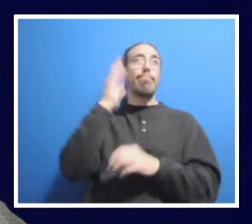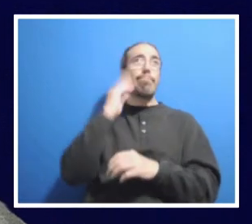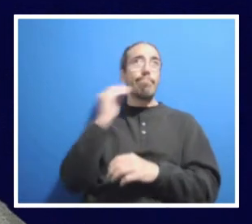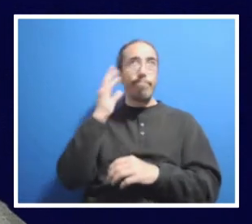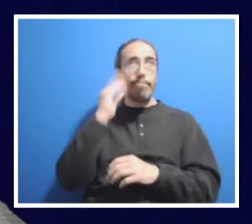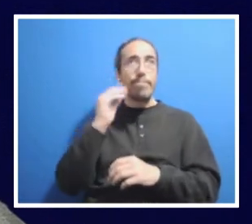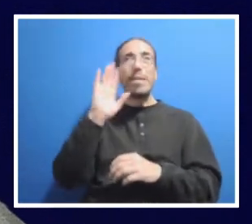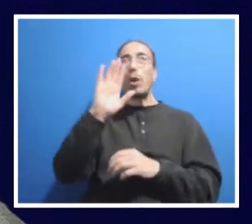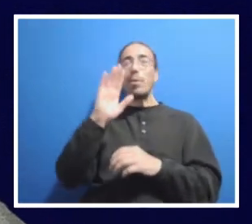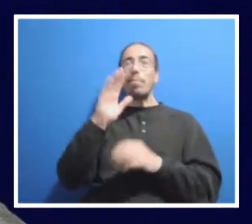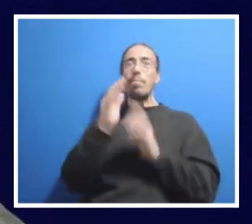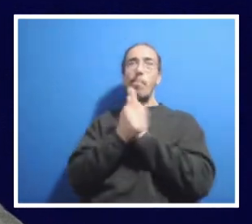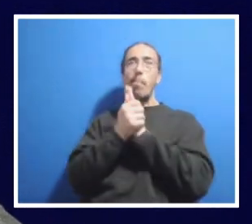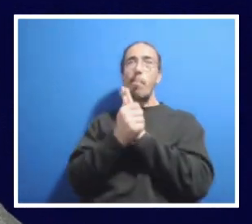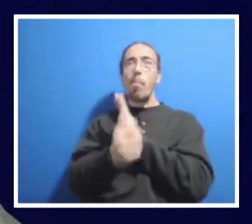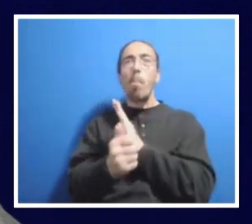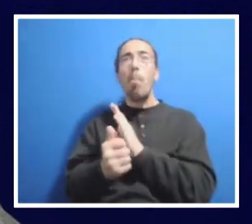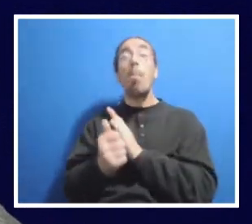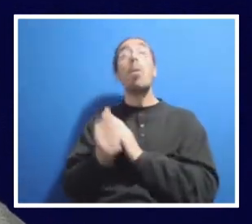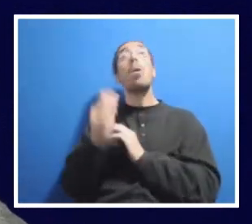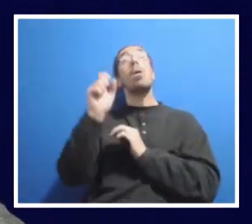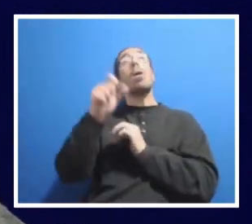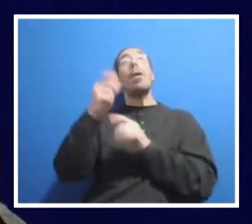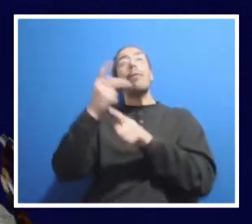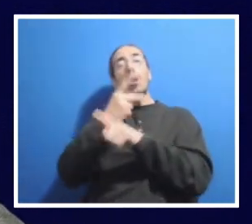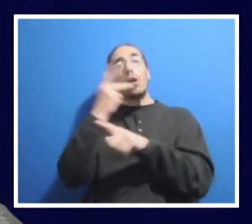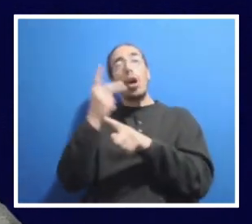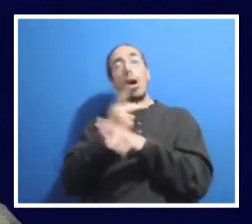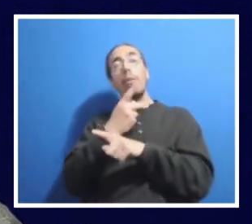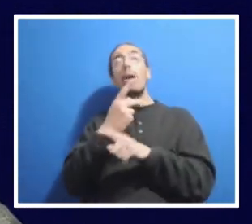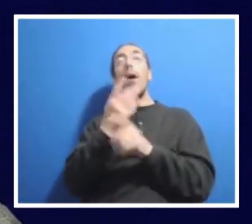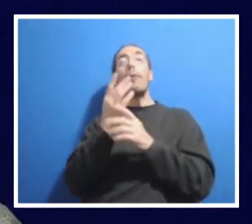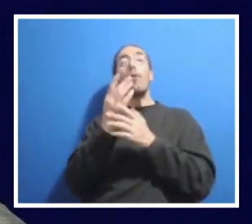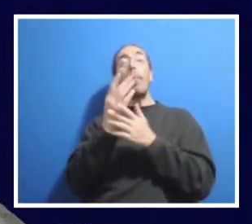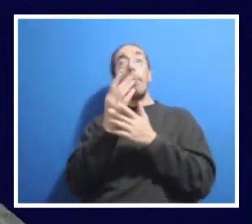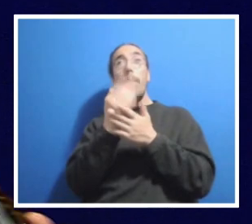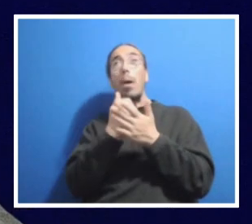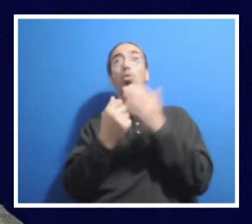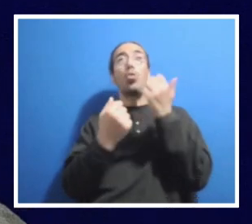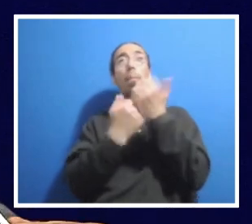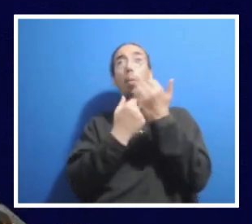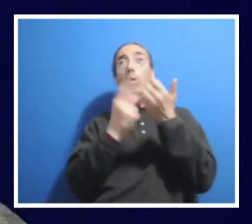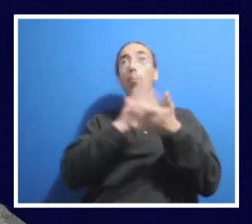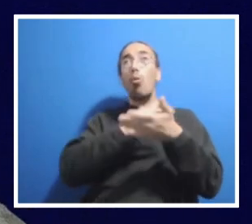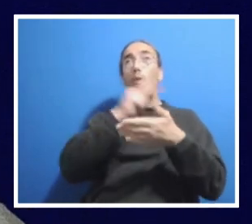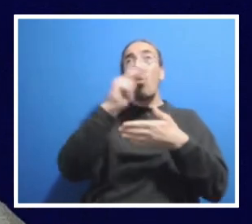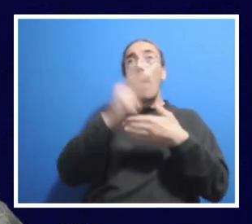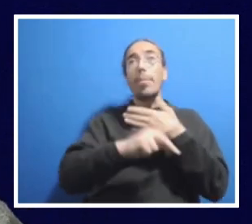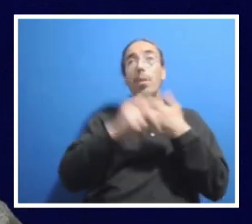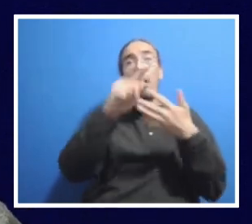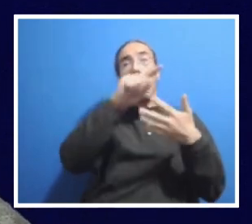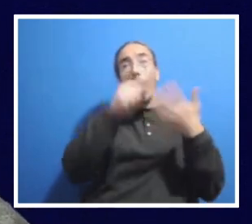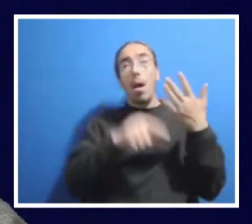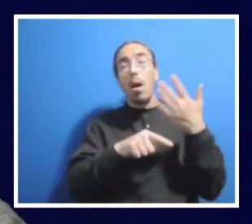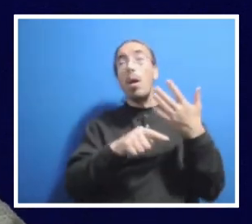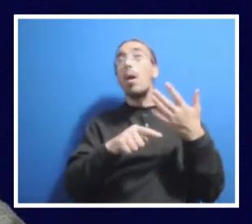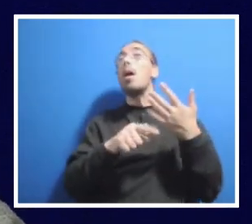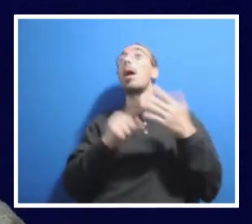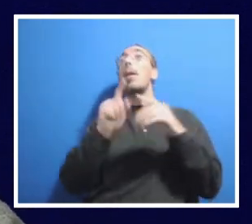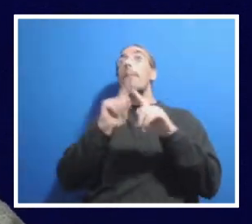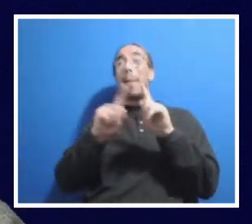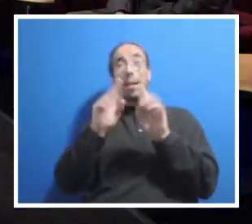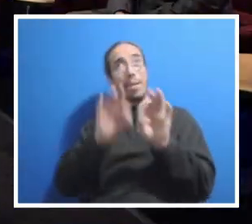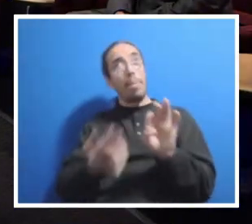right distribution of our resources, the right budget model for allocating to support our programs. And this really needs the voices of everyone to be involved.